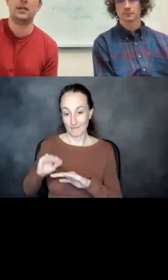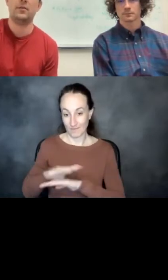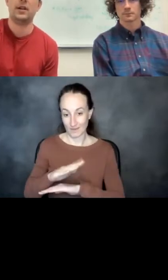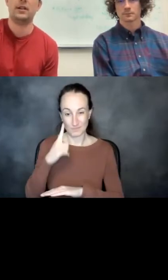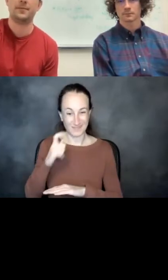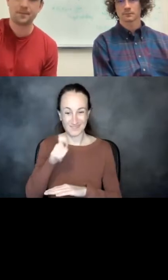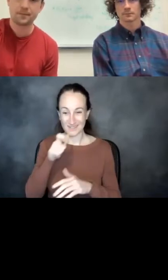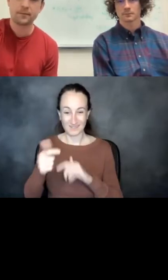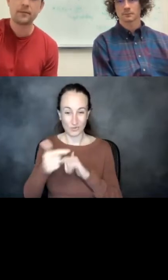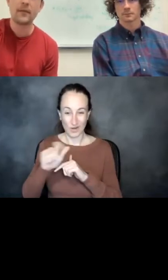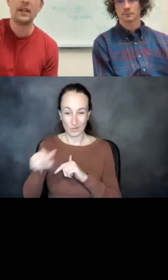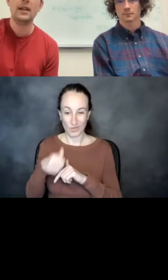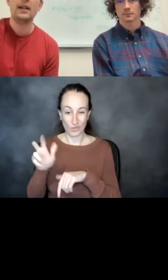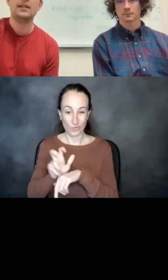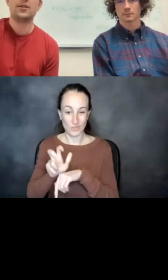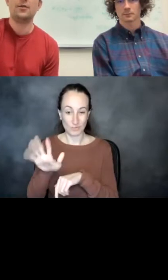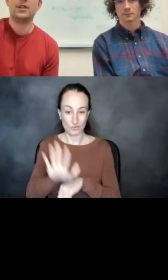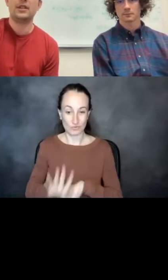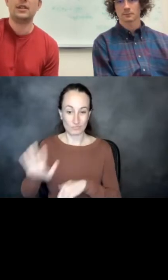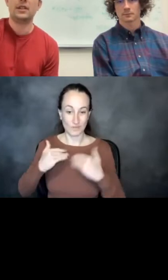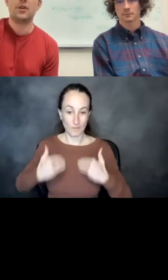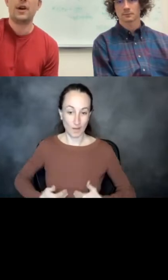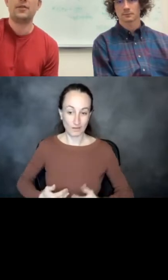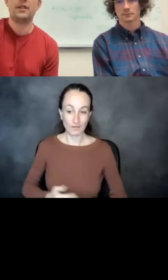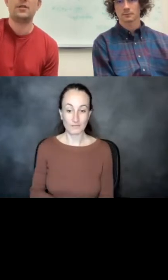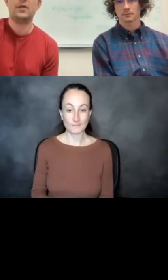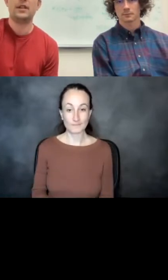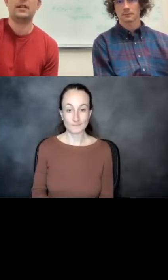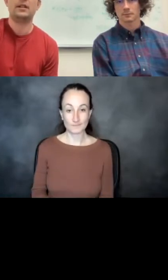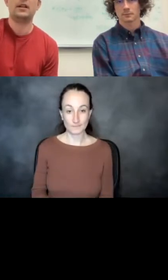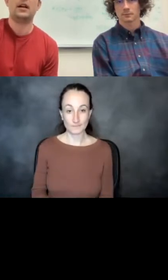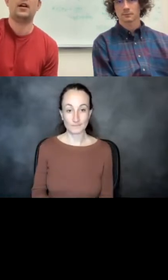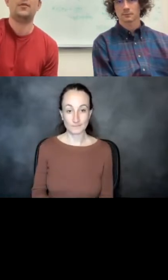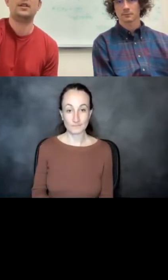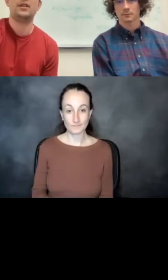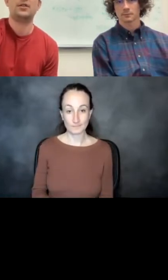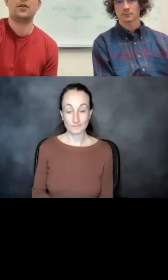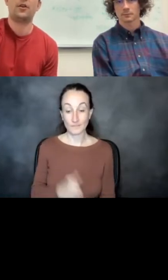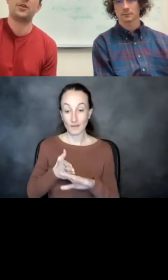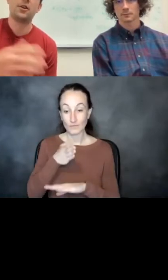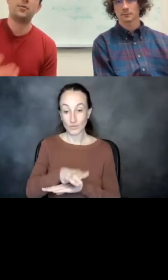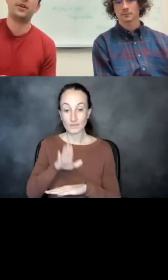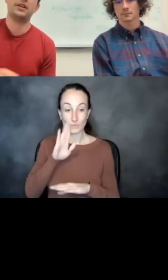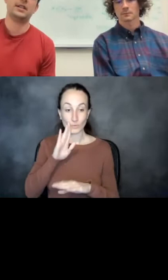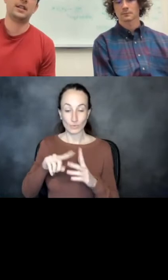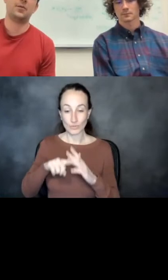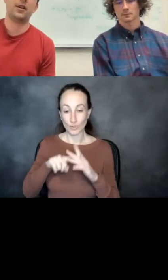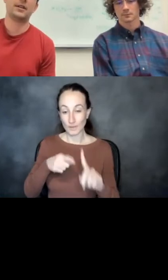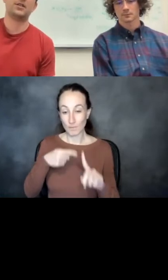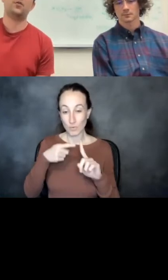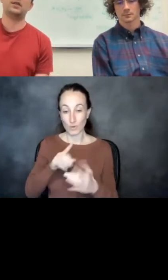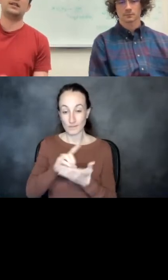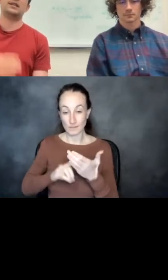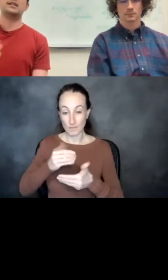the body. And so to go after this, our starting point in this design